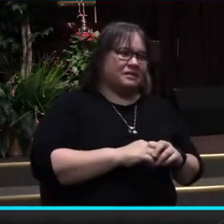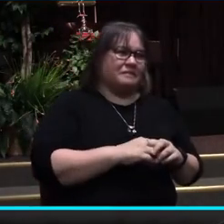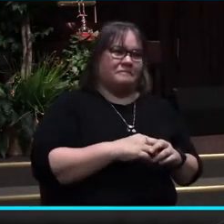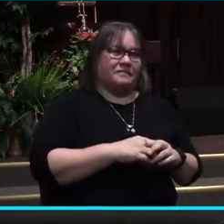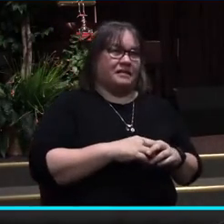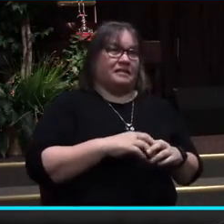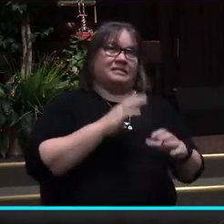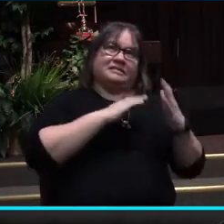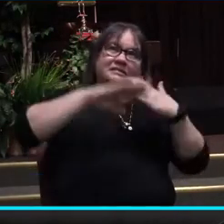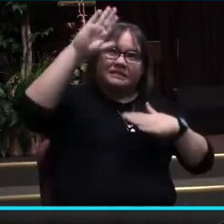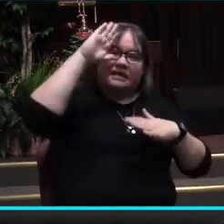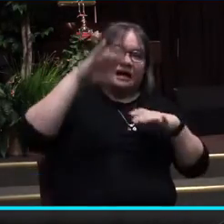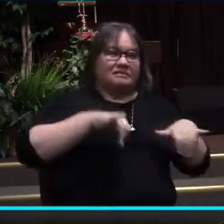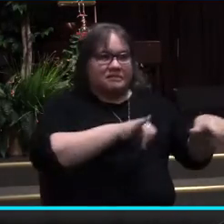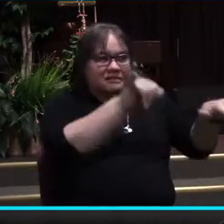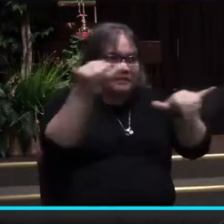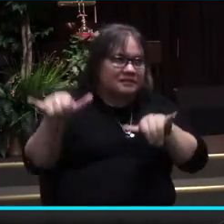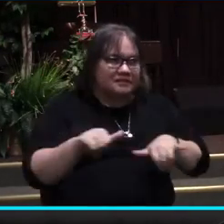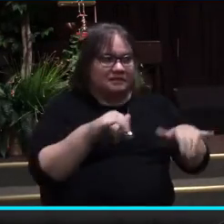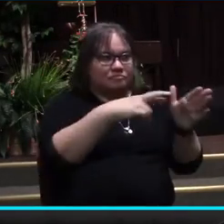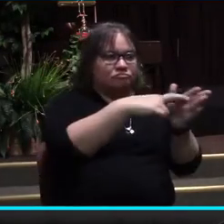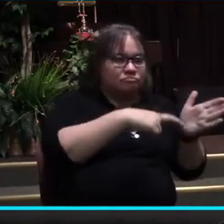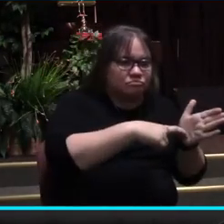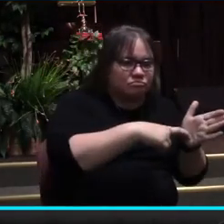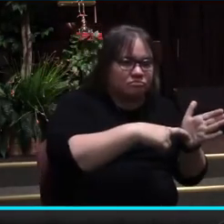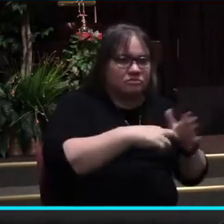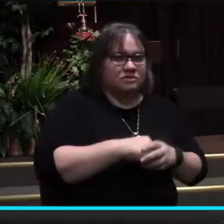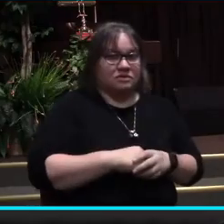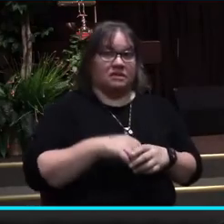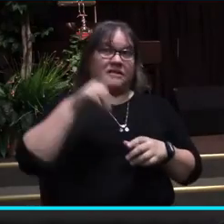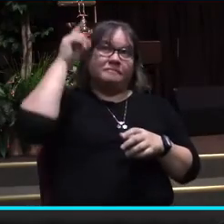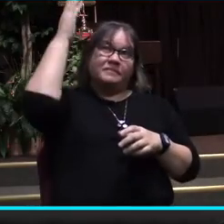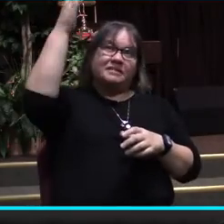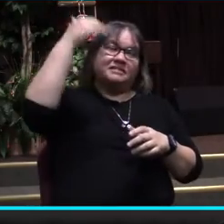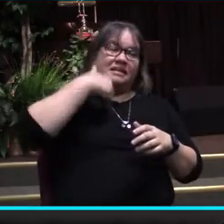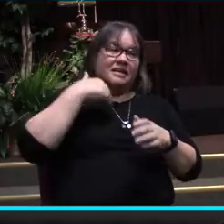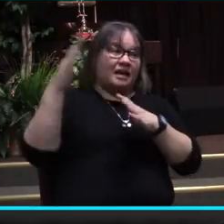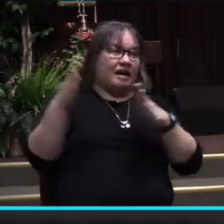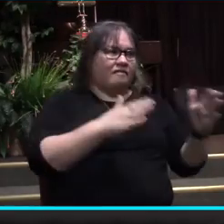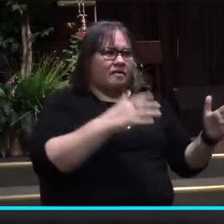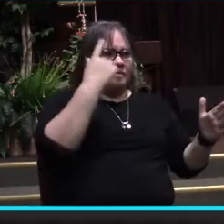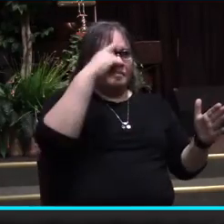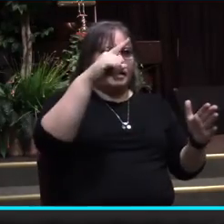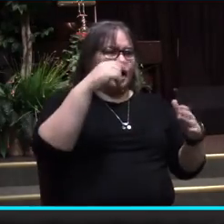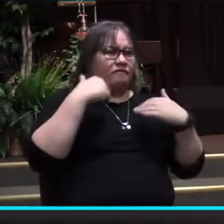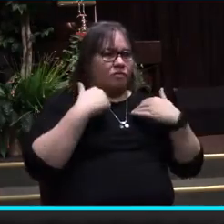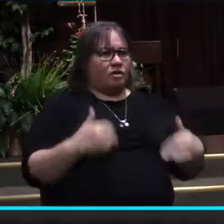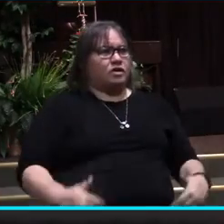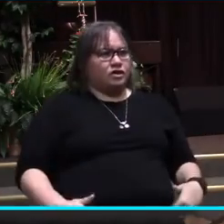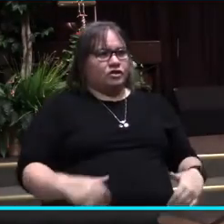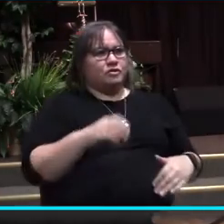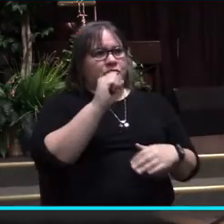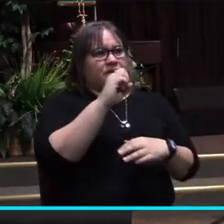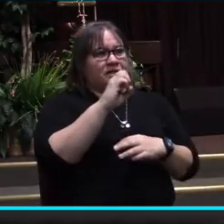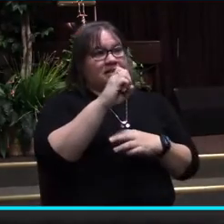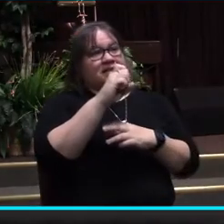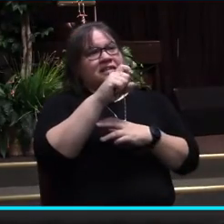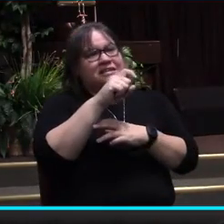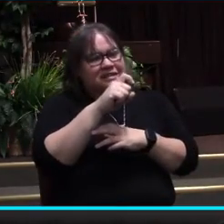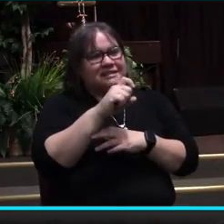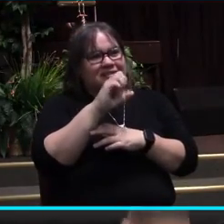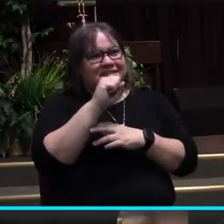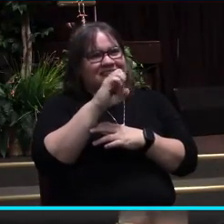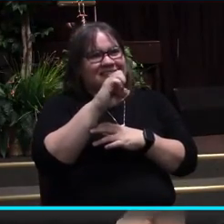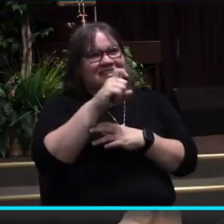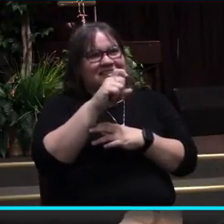God's standard. Does he have a plan for human sexuality? Are there boundaries